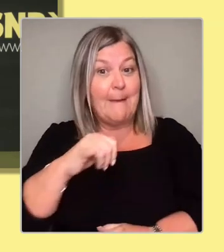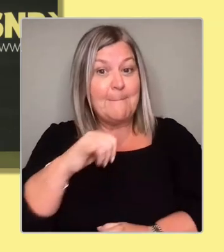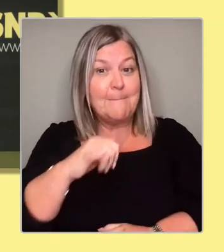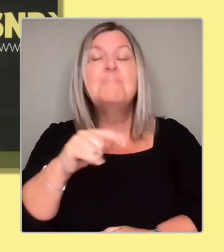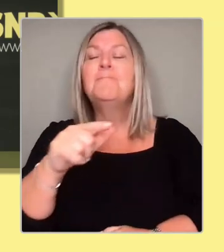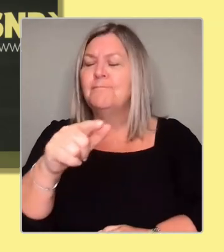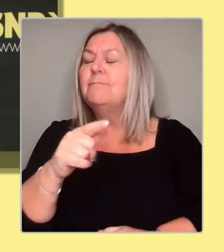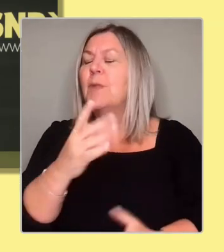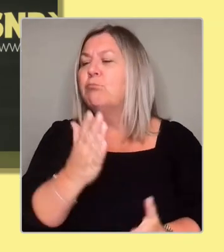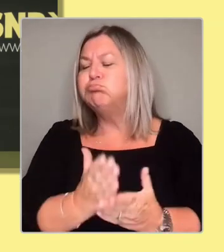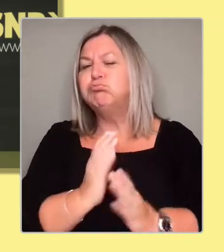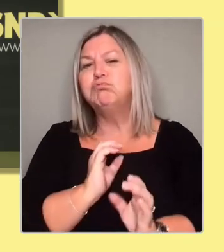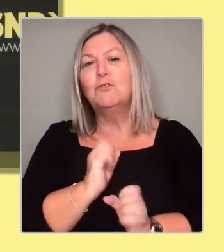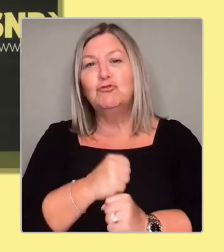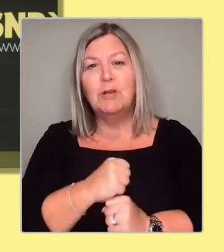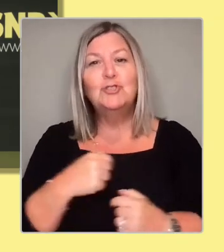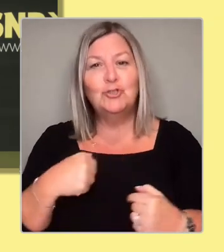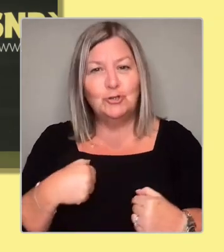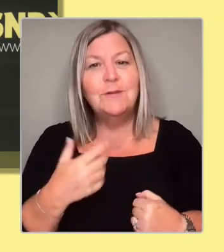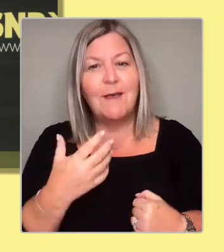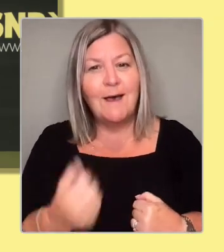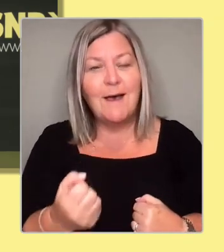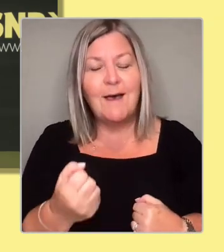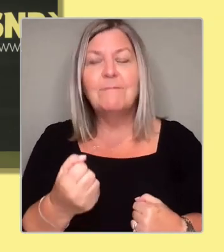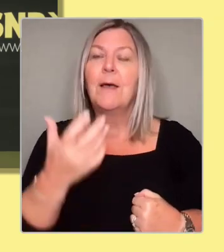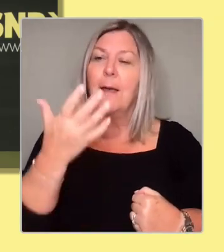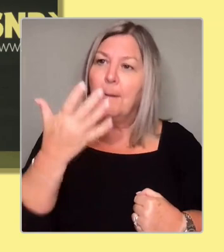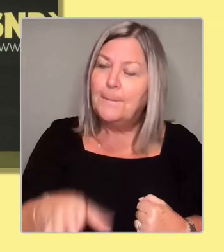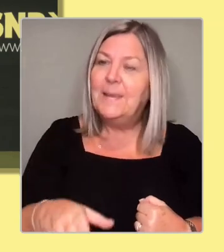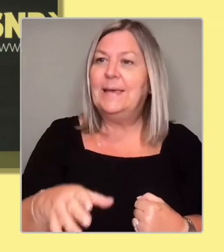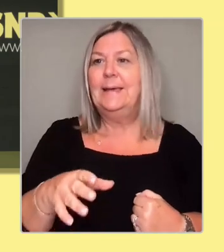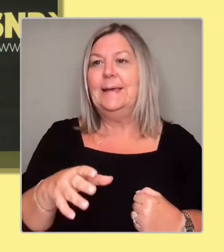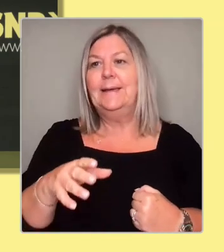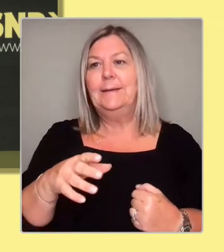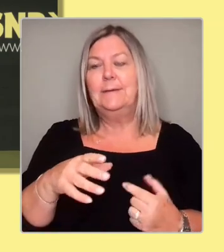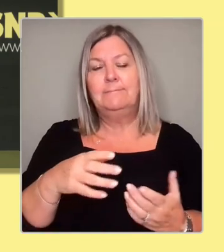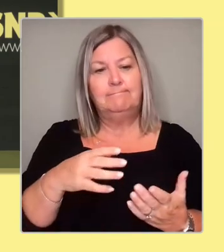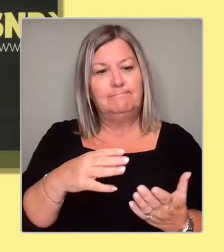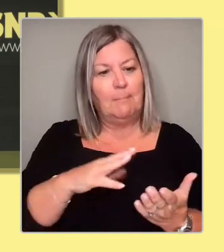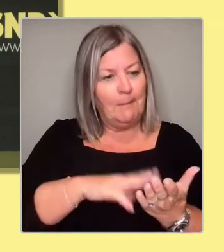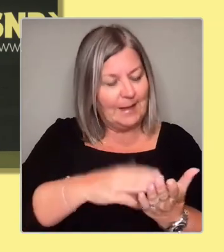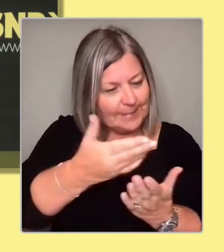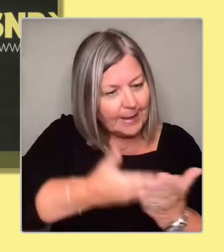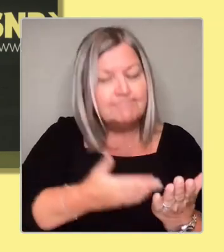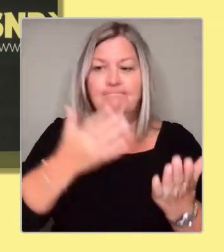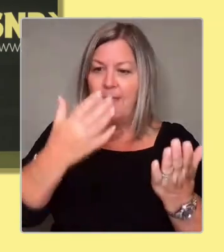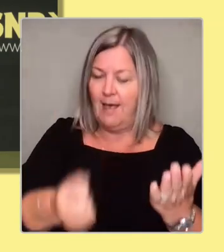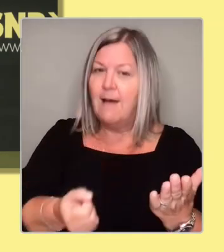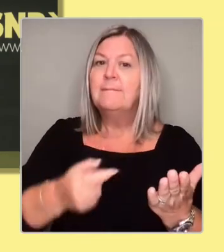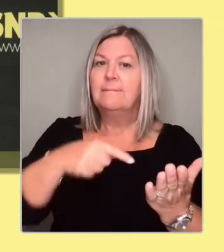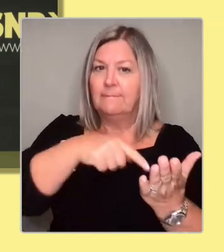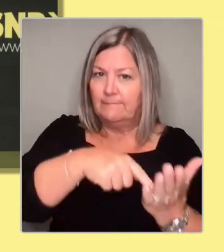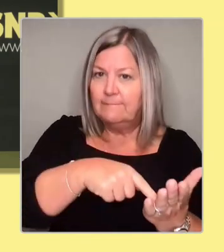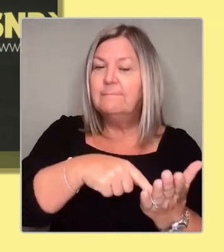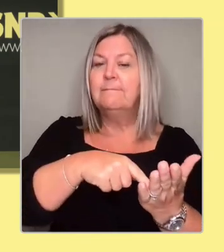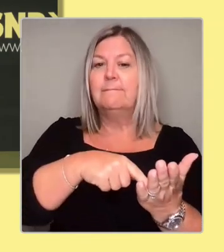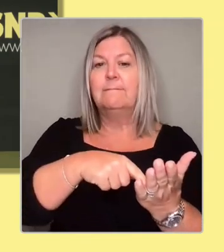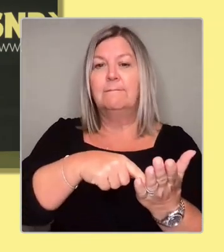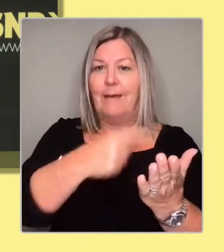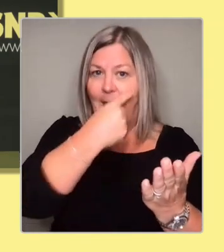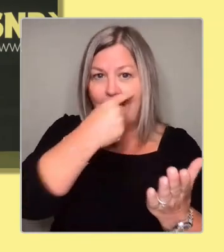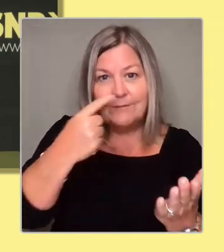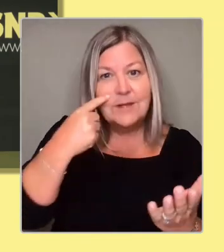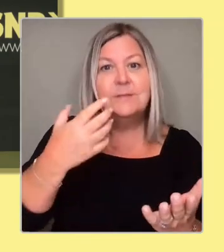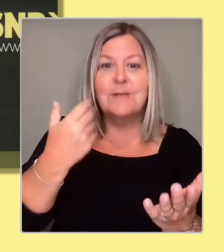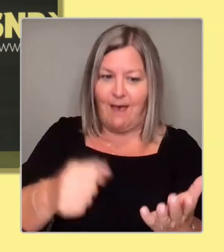that we have had countless mandates, we have the obvious evidence in front of us that Scotland is not being